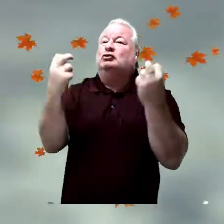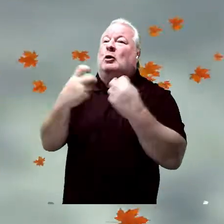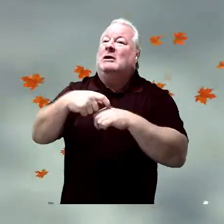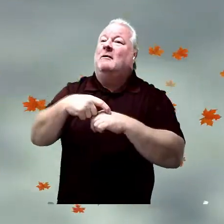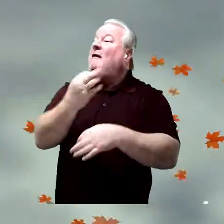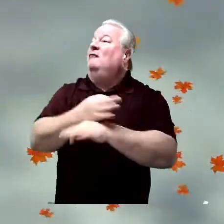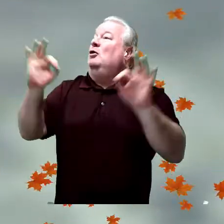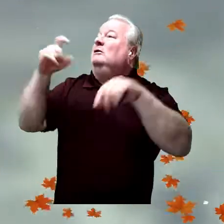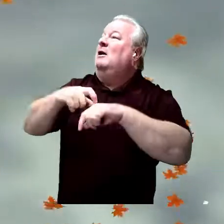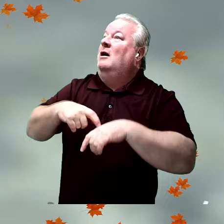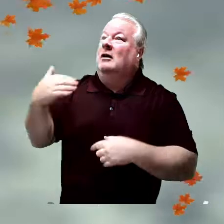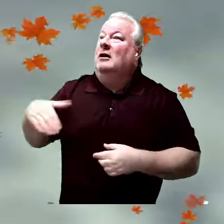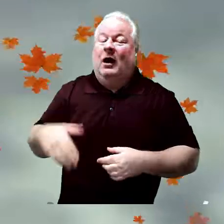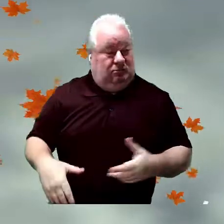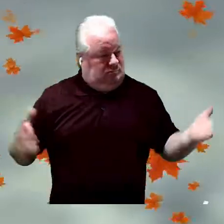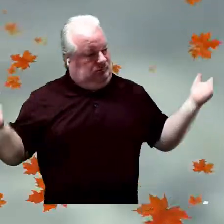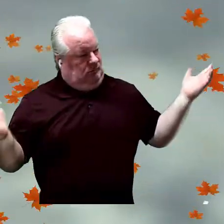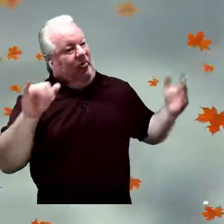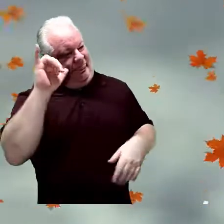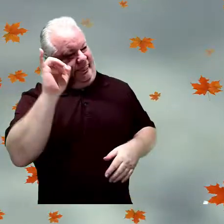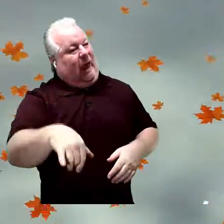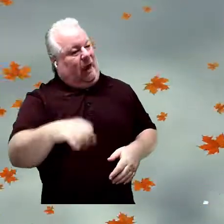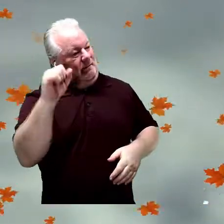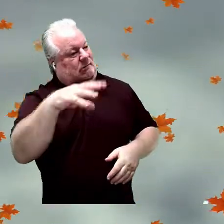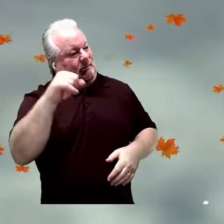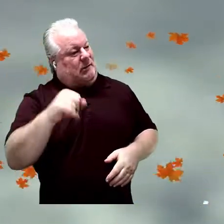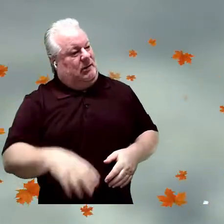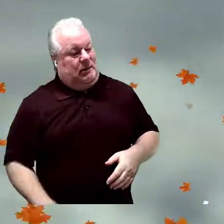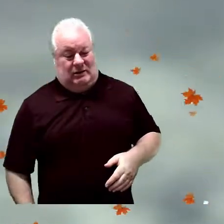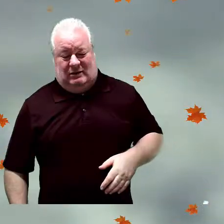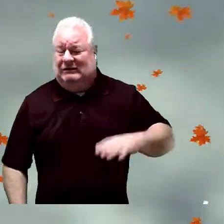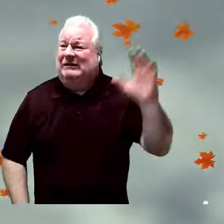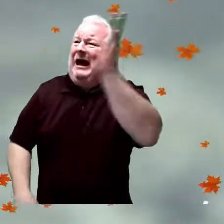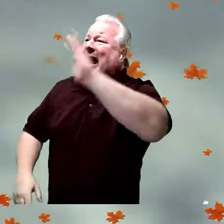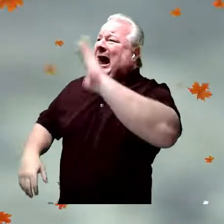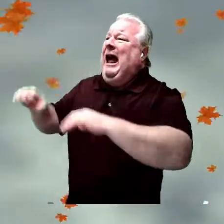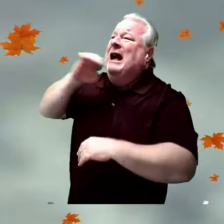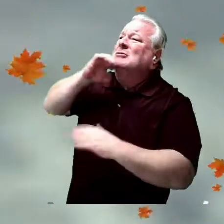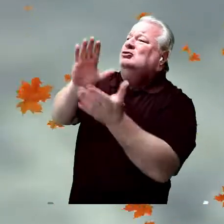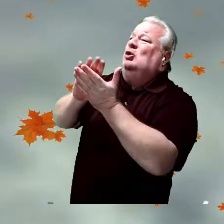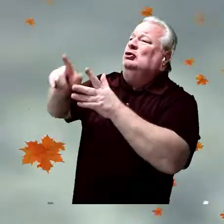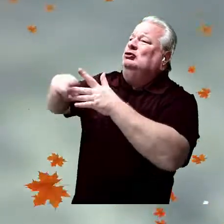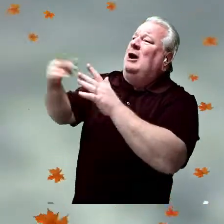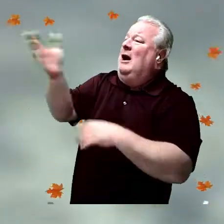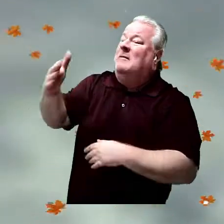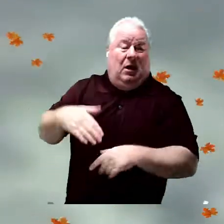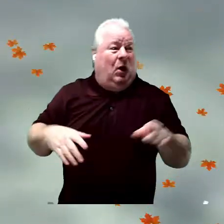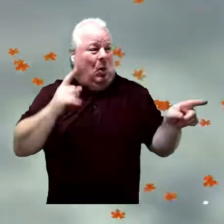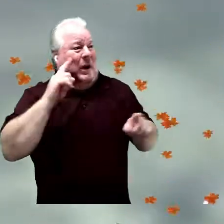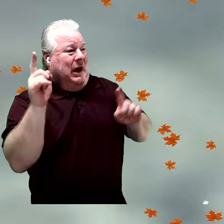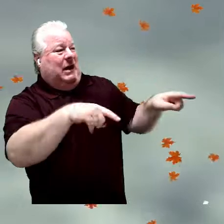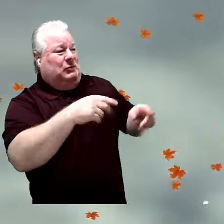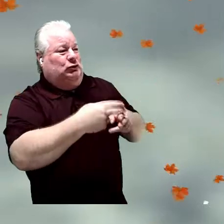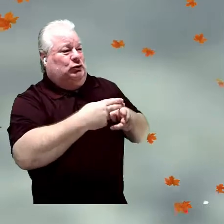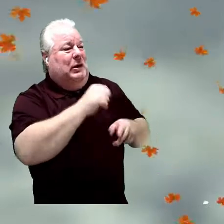circle time. Oh, and free time, too. Ha, ha, ha. Well, there you go. Elmo. Huh? School's about to start. Okay. He'll be right there,